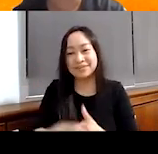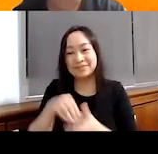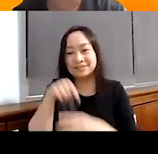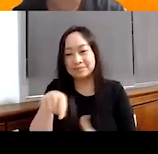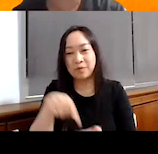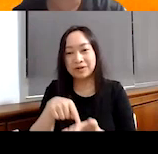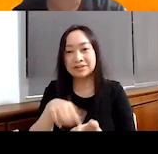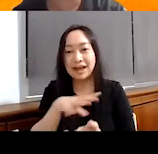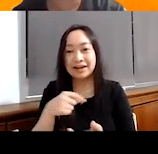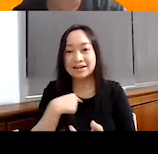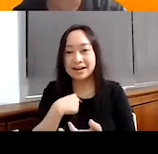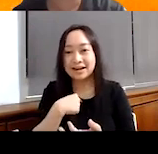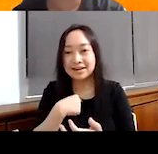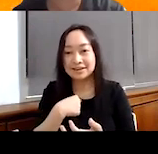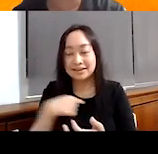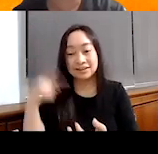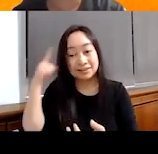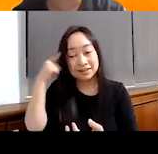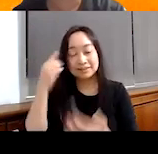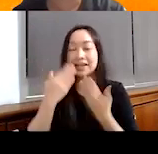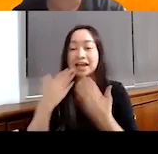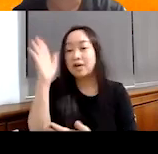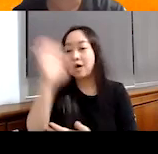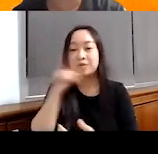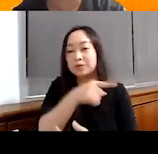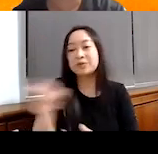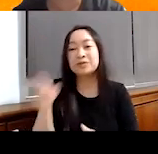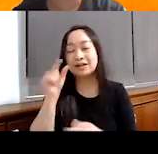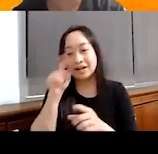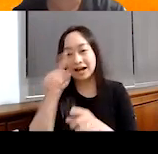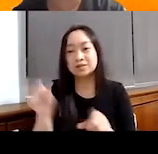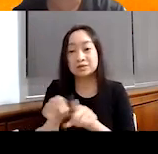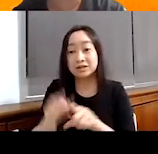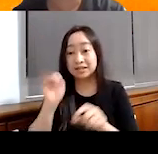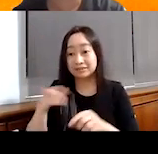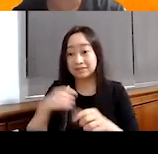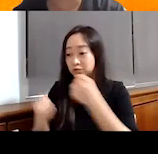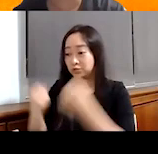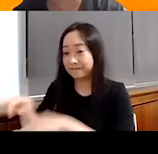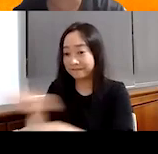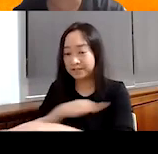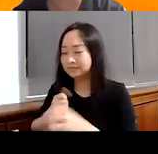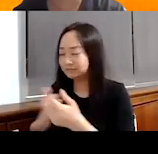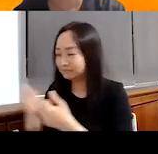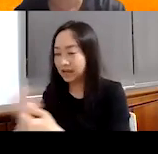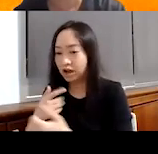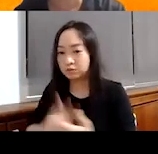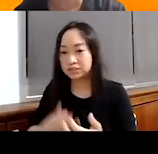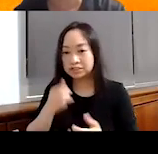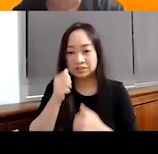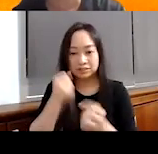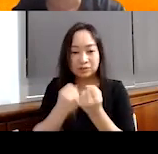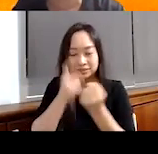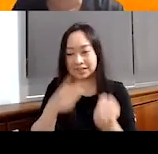And I, I thank God for you guys all the time as I'm driving in the field. And I just think, I just wish sponsors could see this themselves